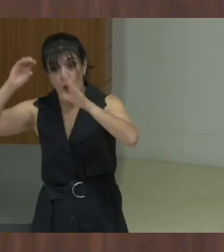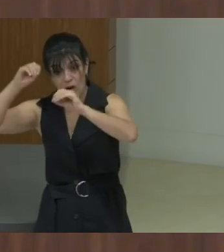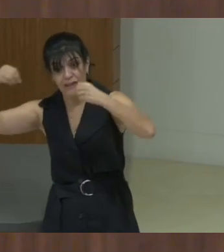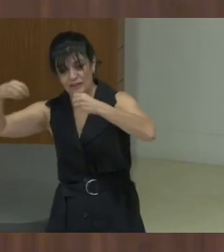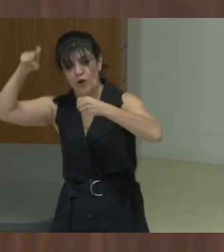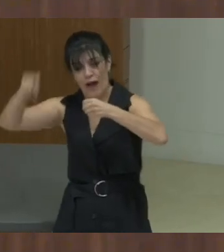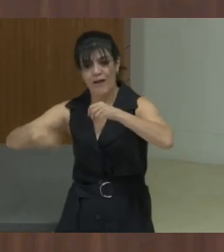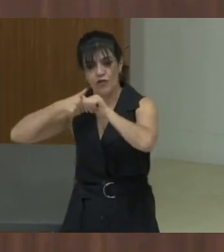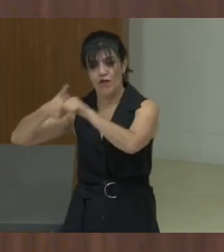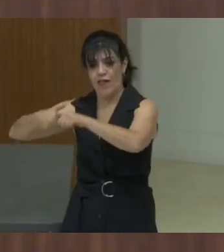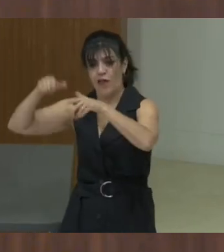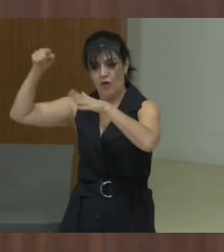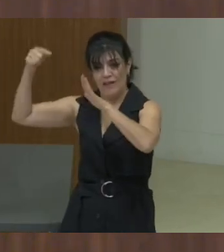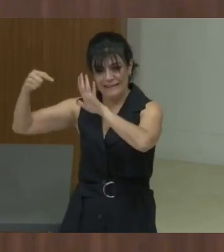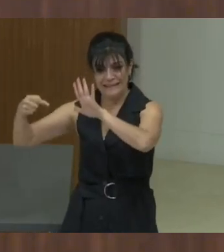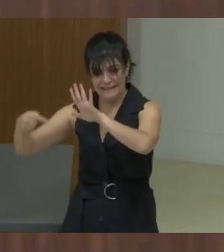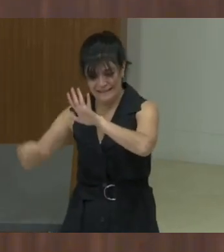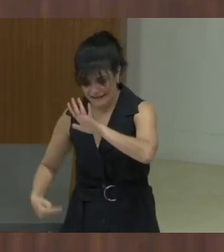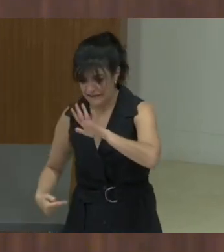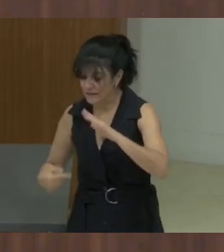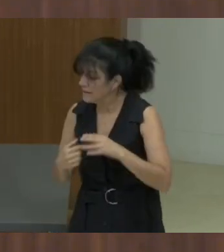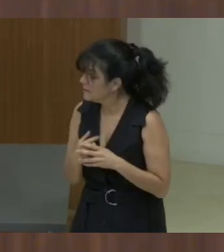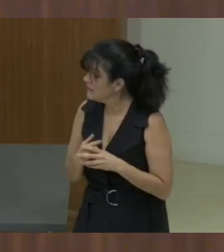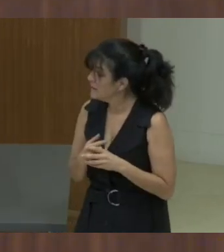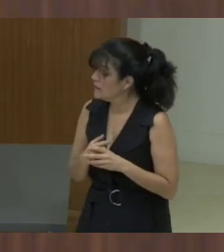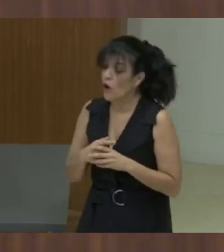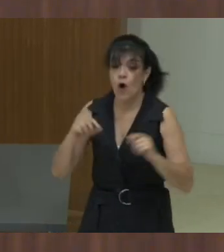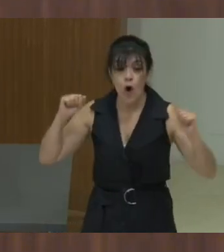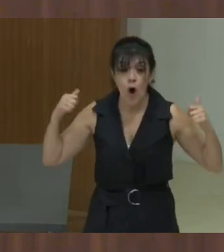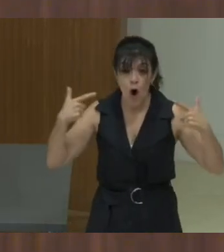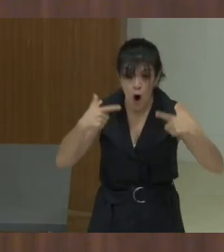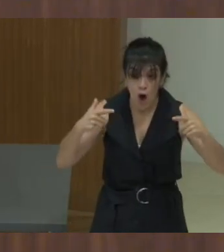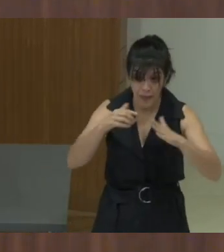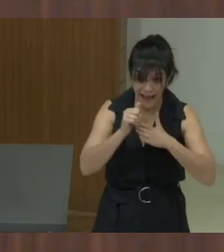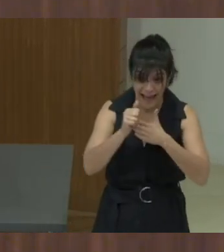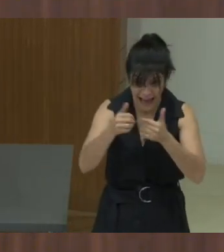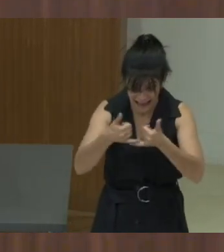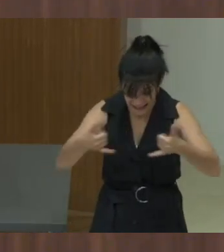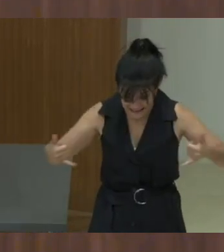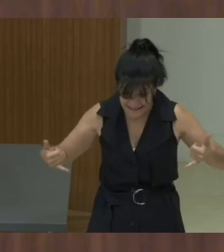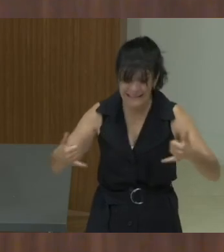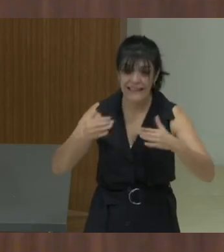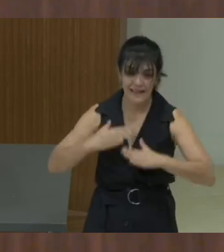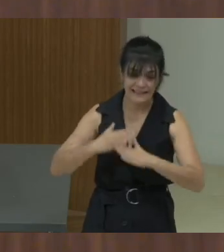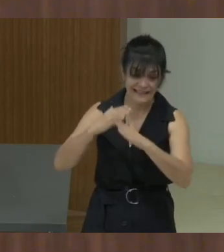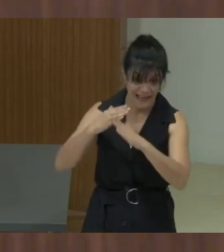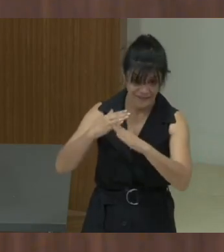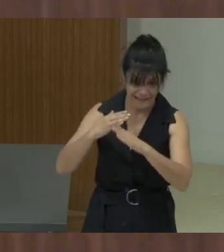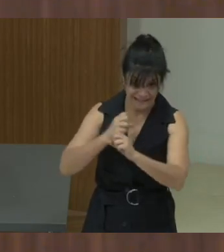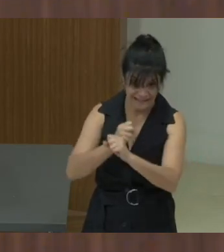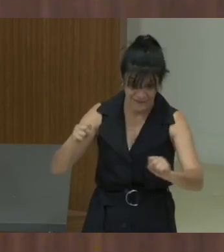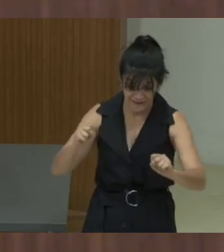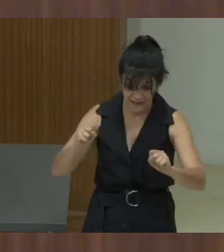uh, extent that must be there. All the parties acknowledged that the safety guidelines, however, was a living document.